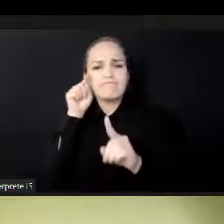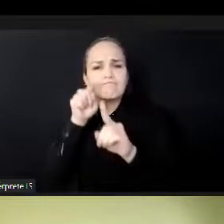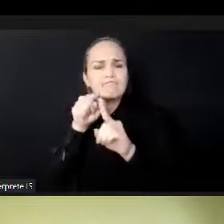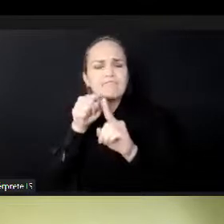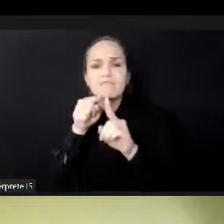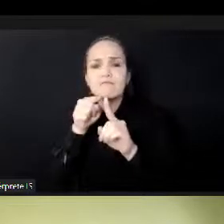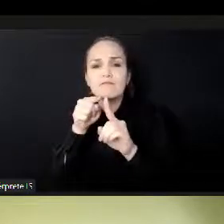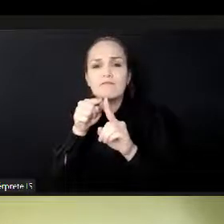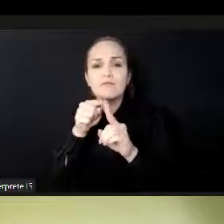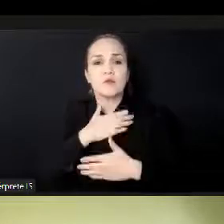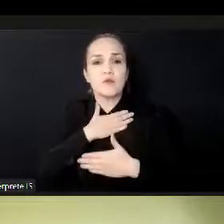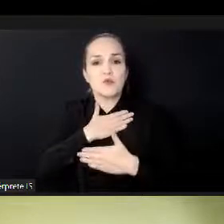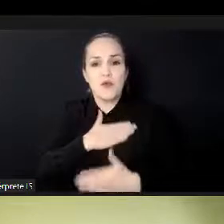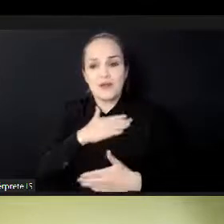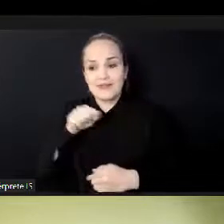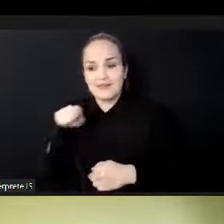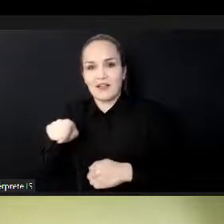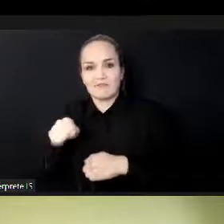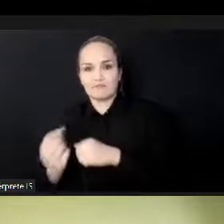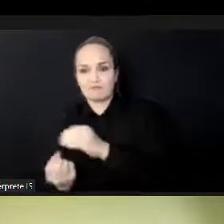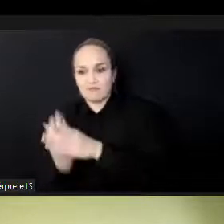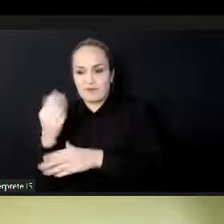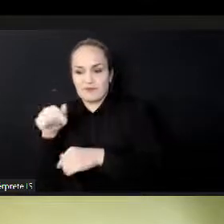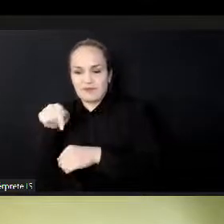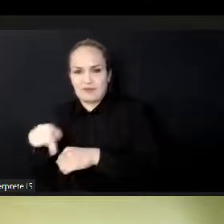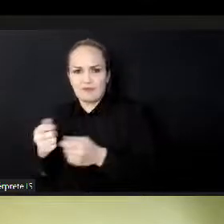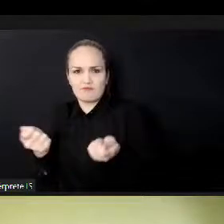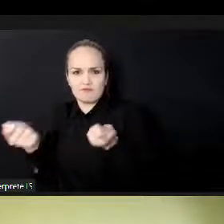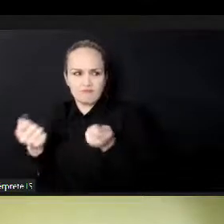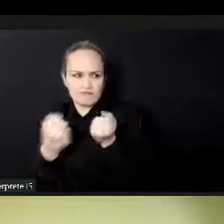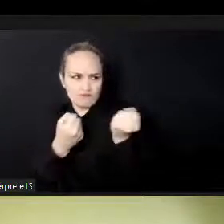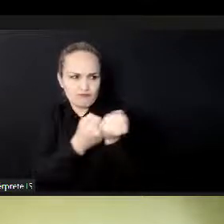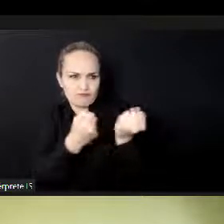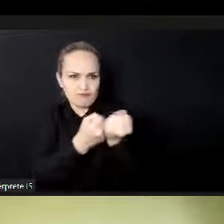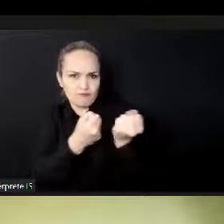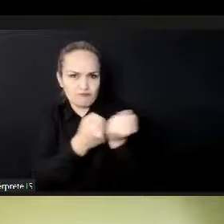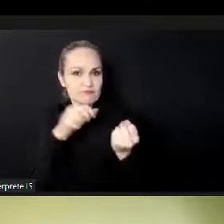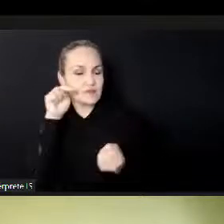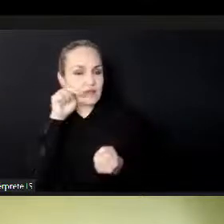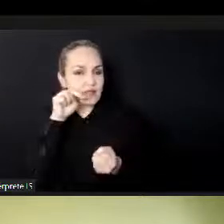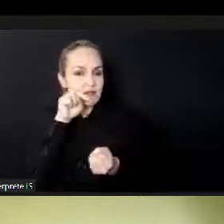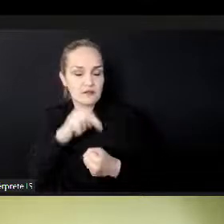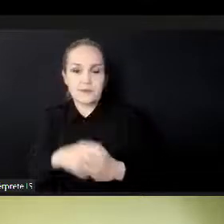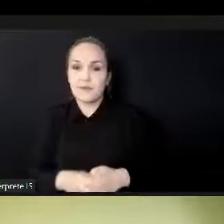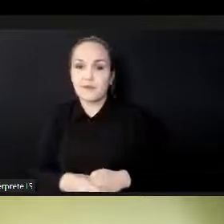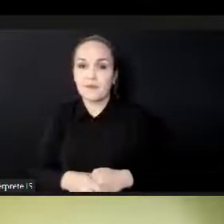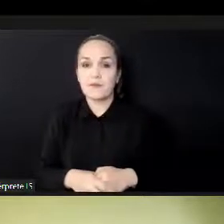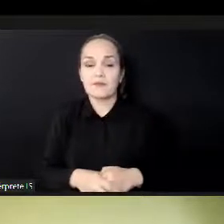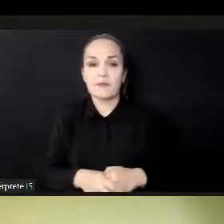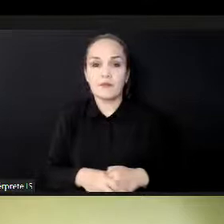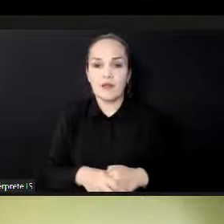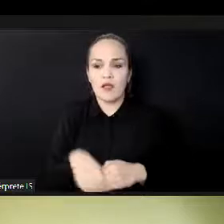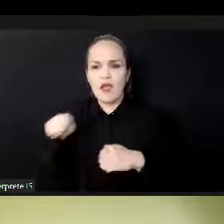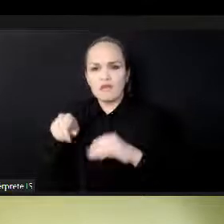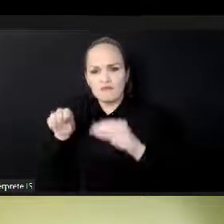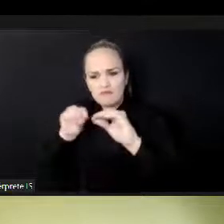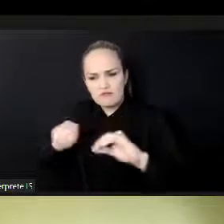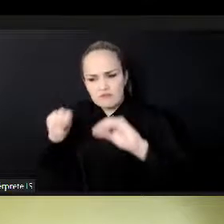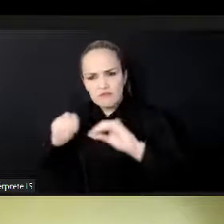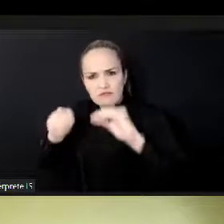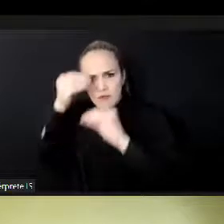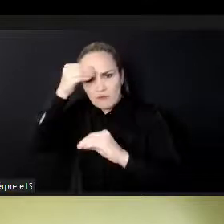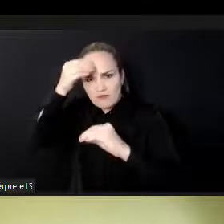and entertainment sector through training, capacity building, business development and support, organizations in social